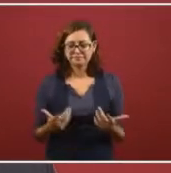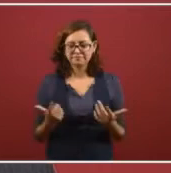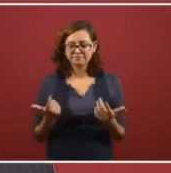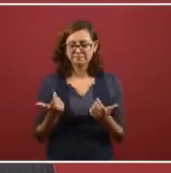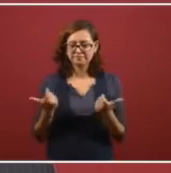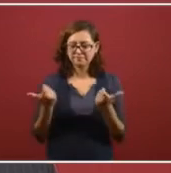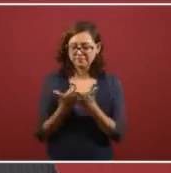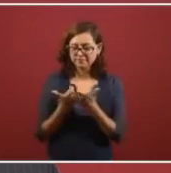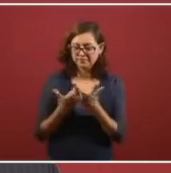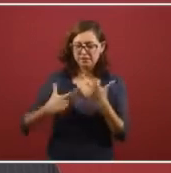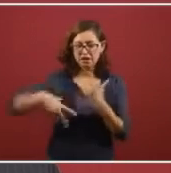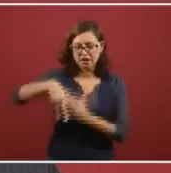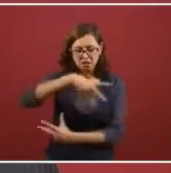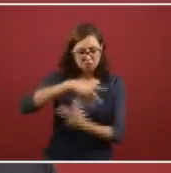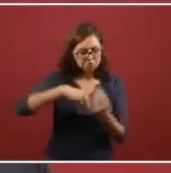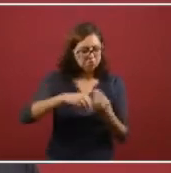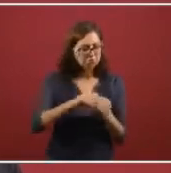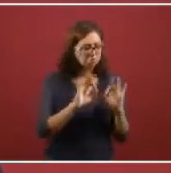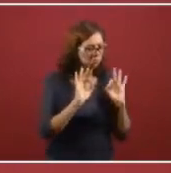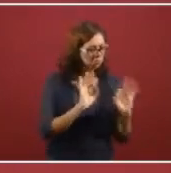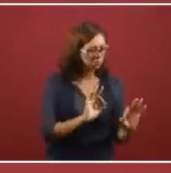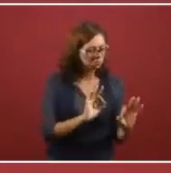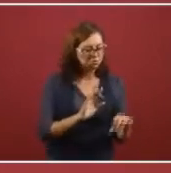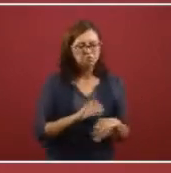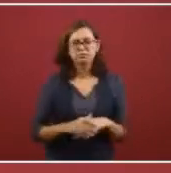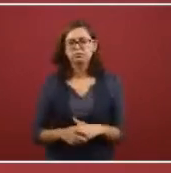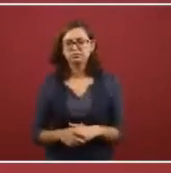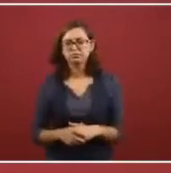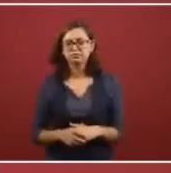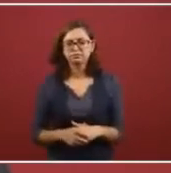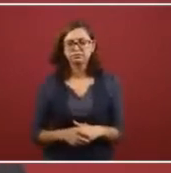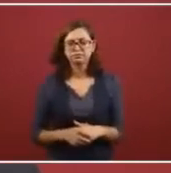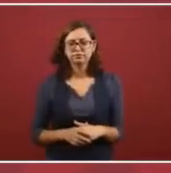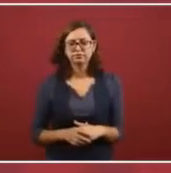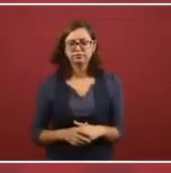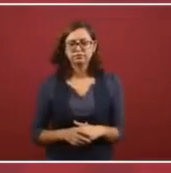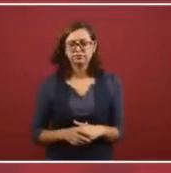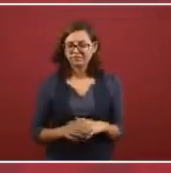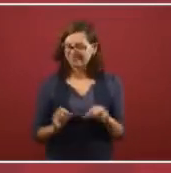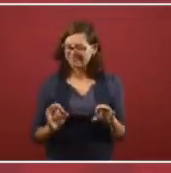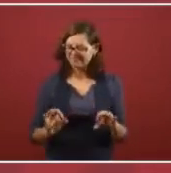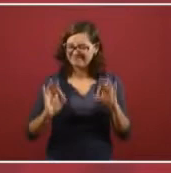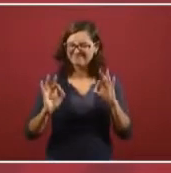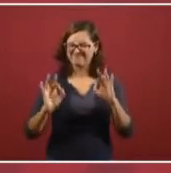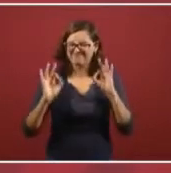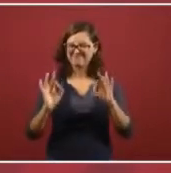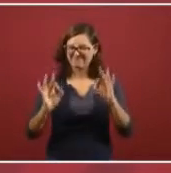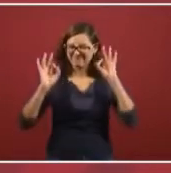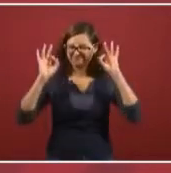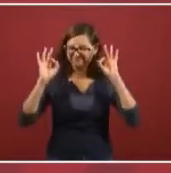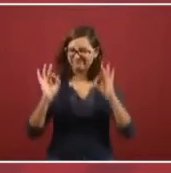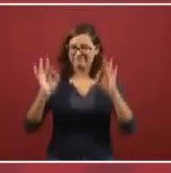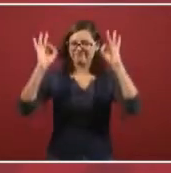When it comes to economy, we are doing well. Very well.